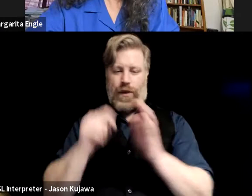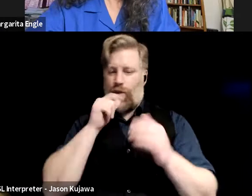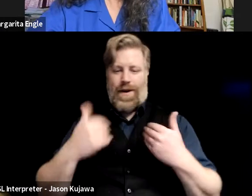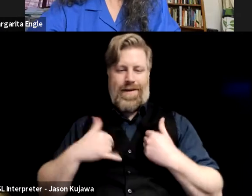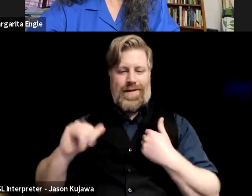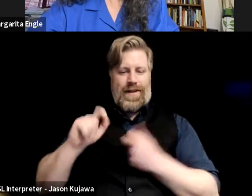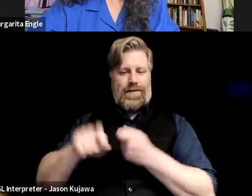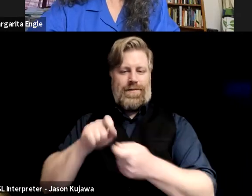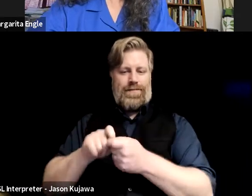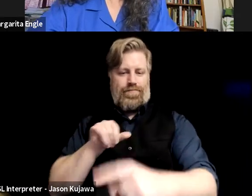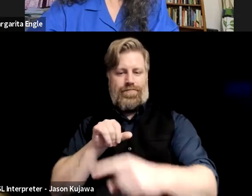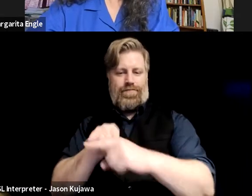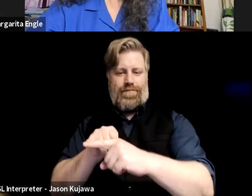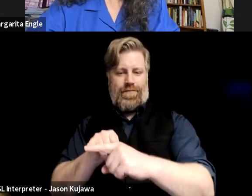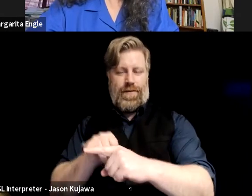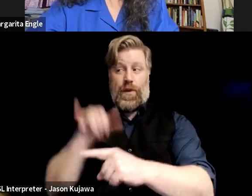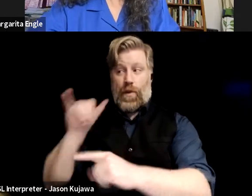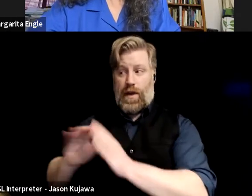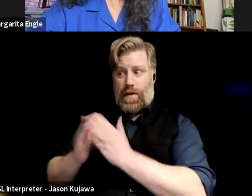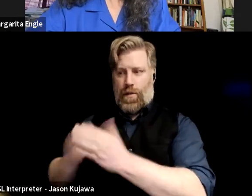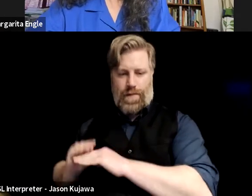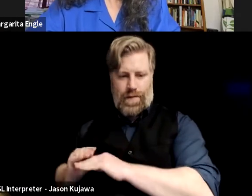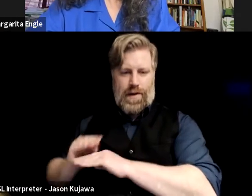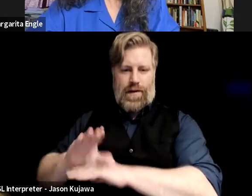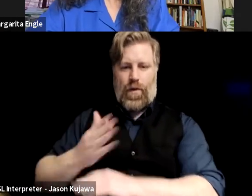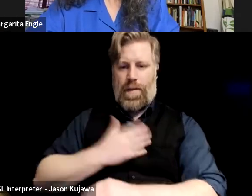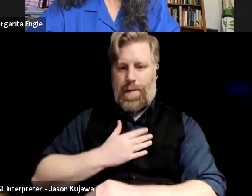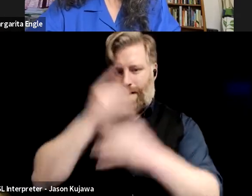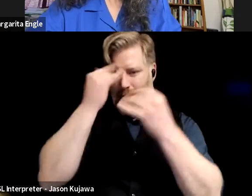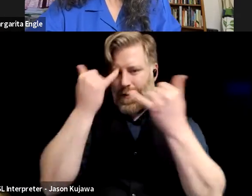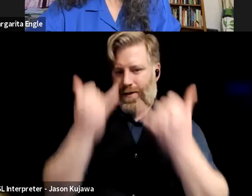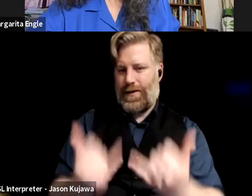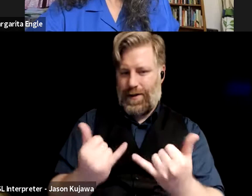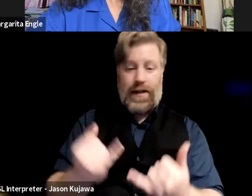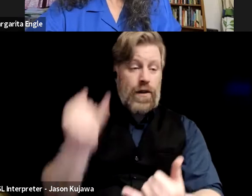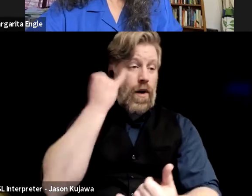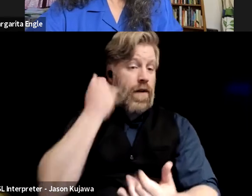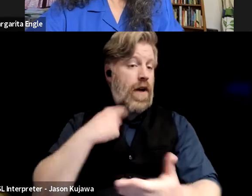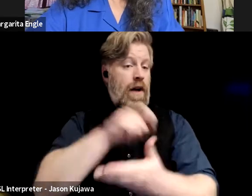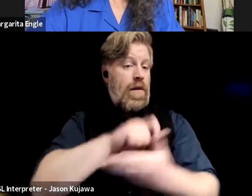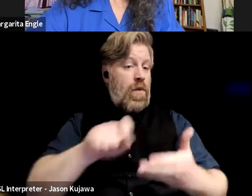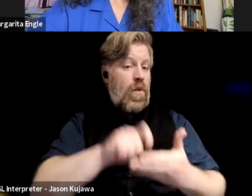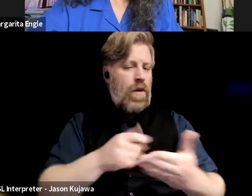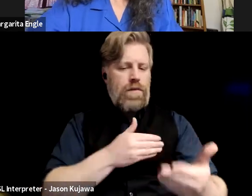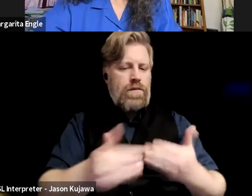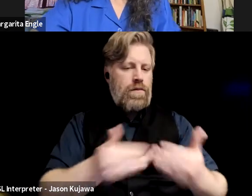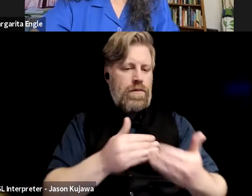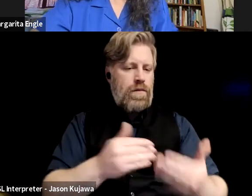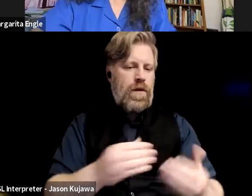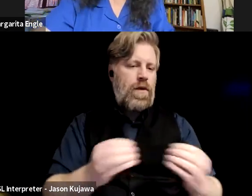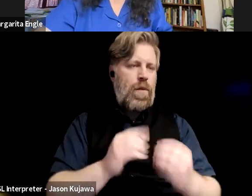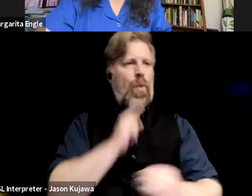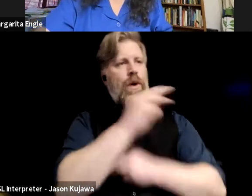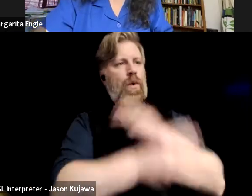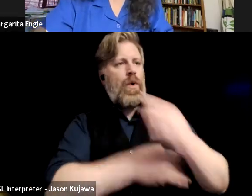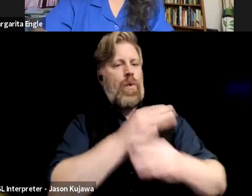of influenced the way I think today that when I'm writing, whether it's, you know, realistic fiction, or whether it's